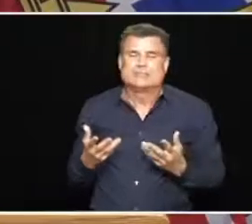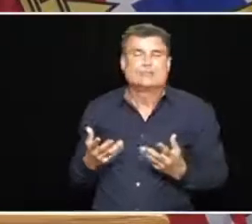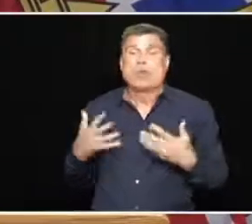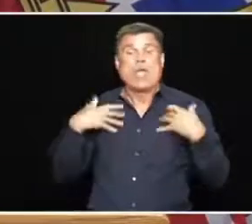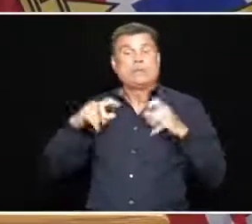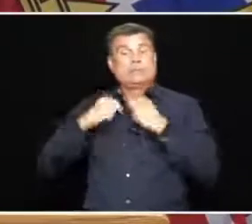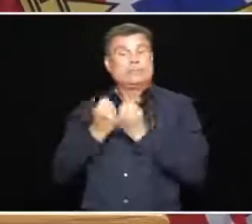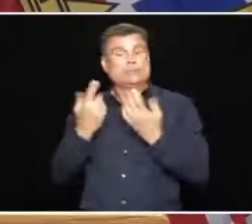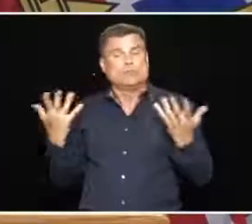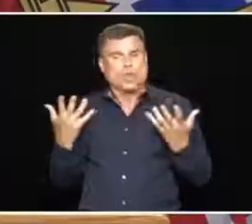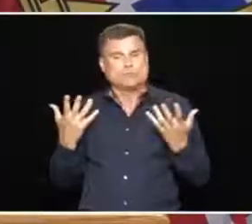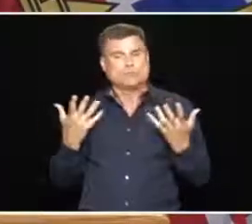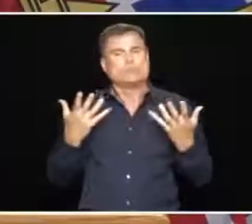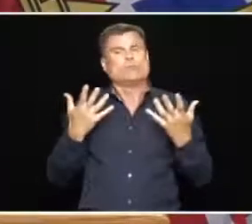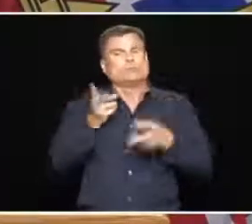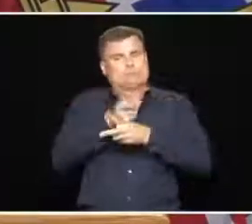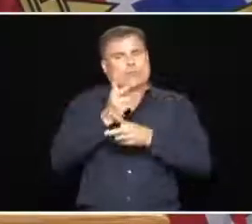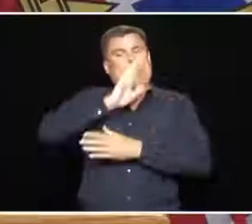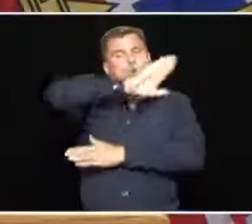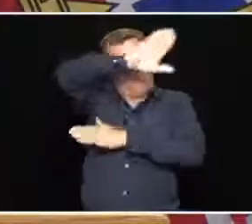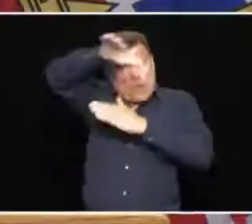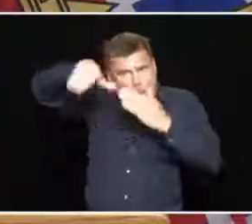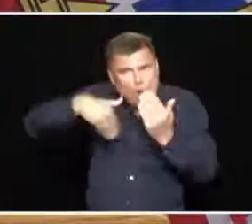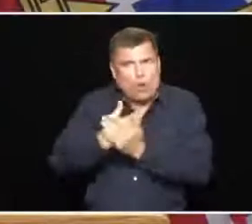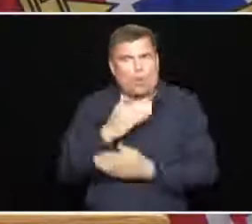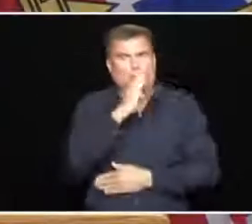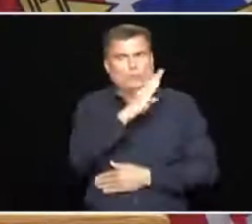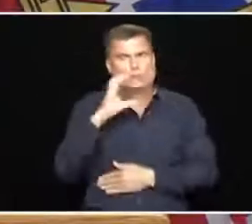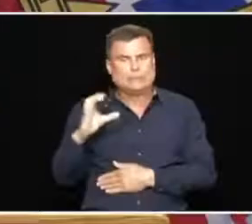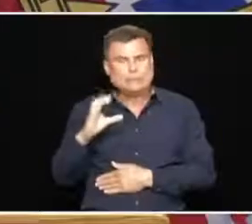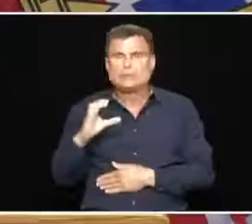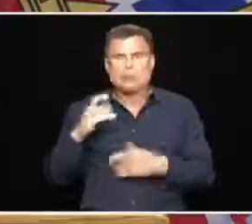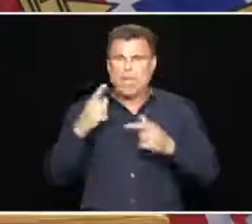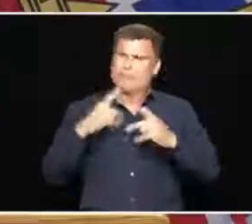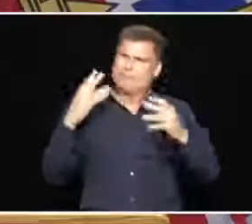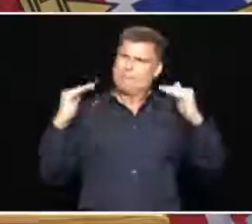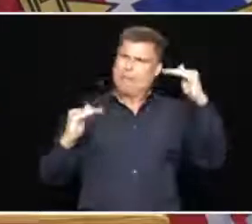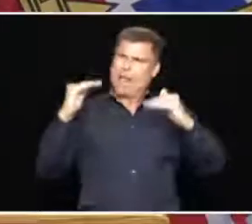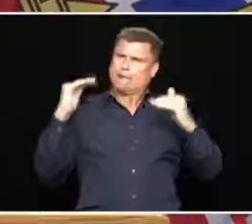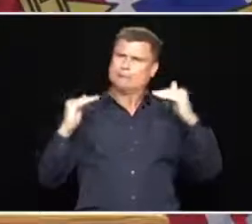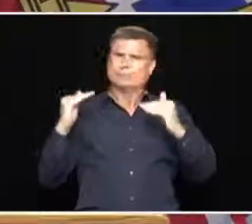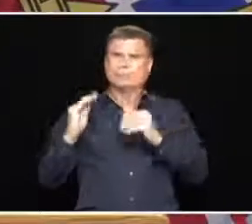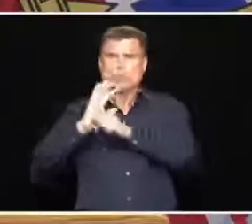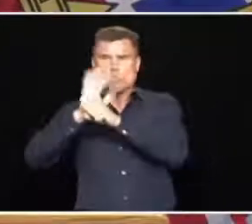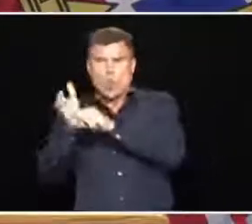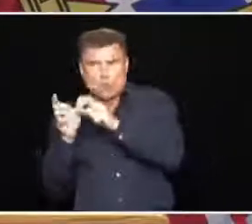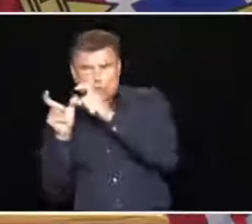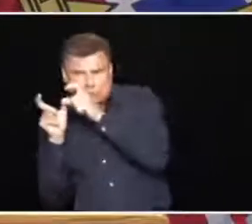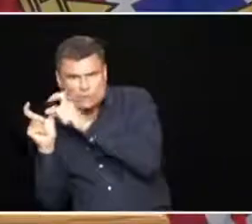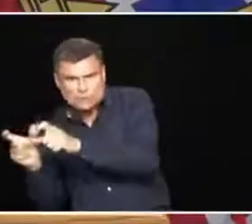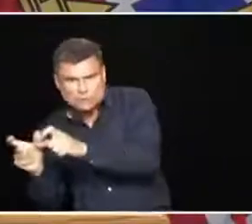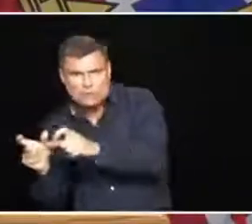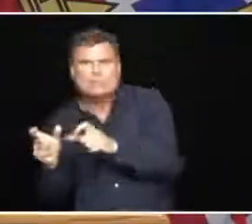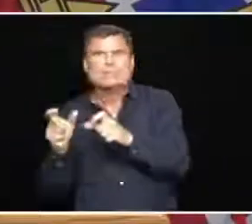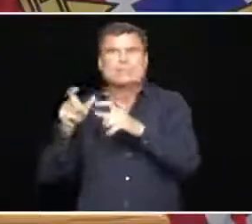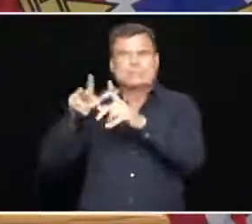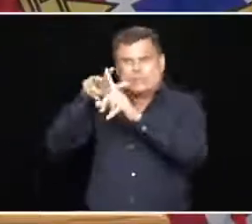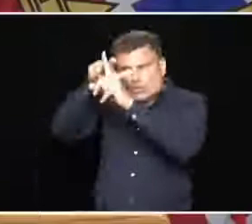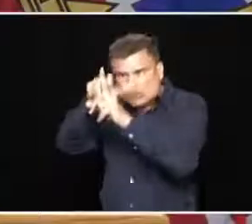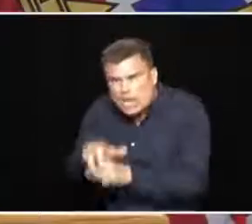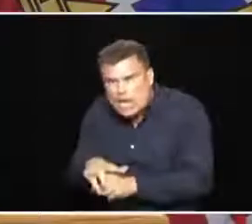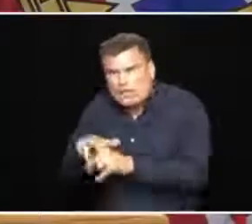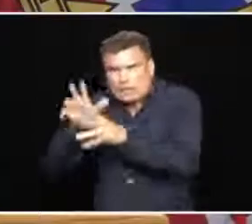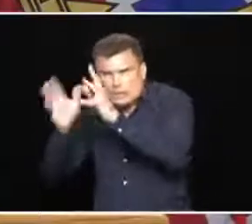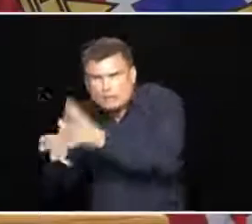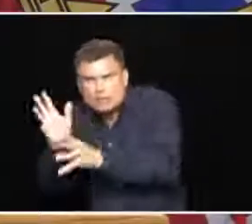our public health teams are able to take care of everyone in British Columbia, to continue to find that balance of those cases and making sure